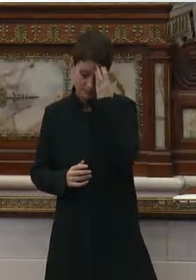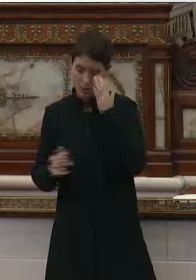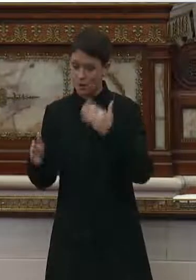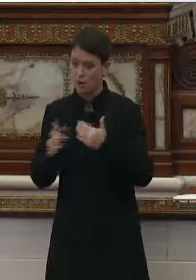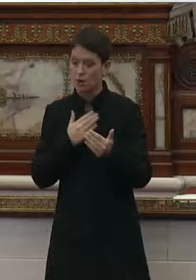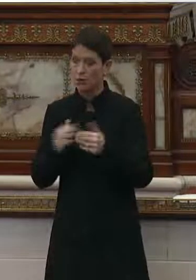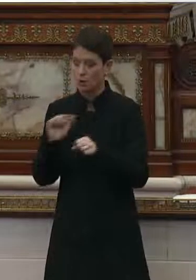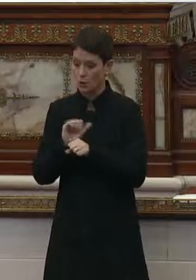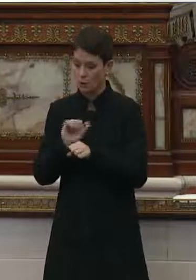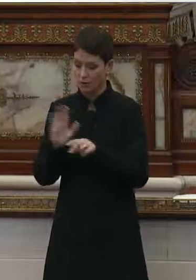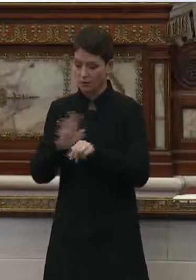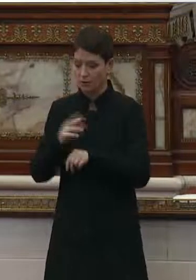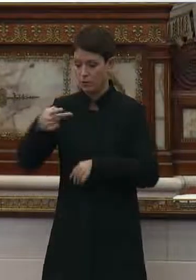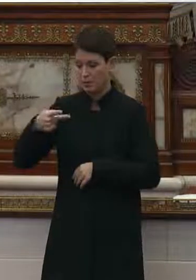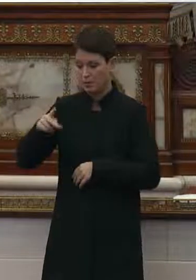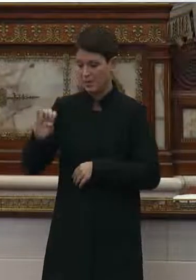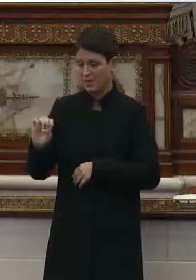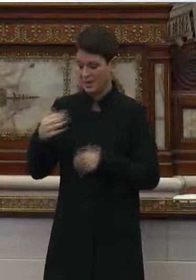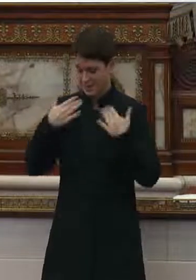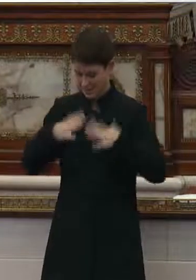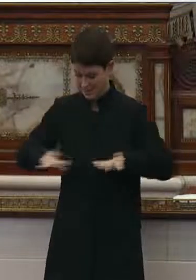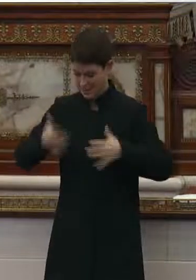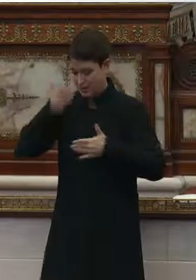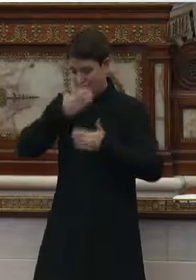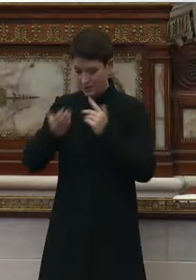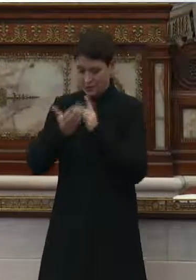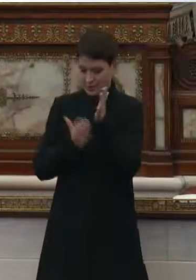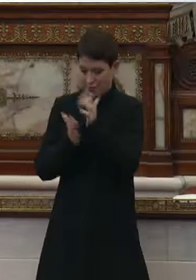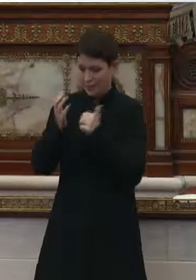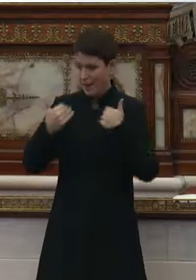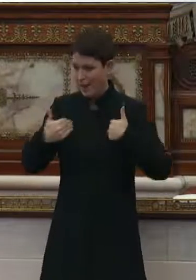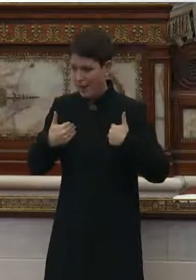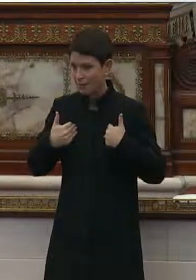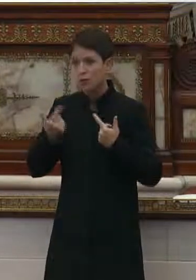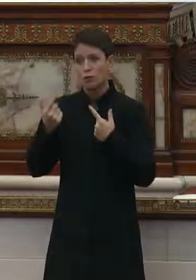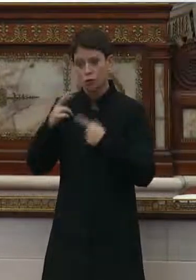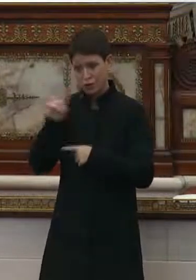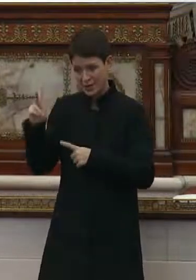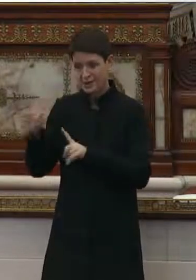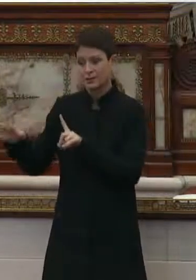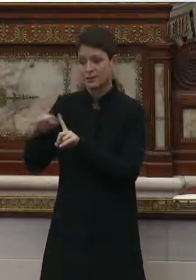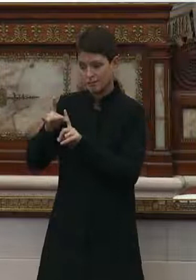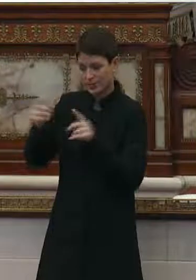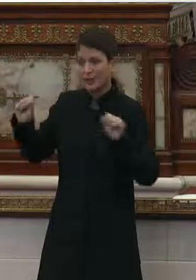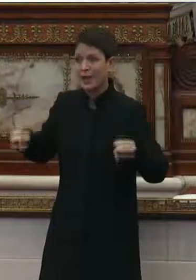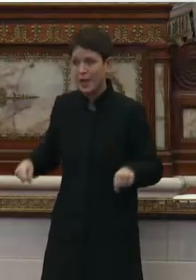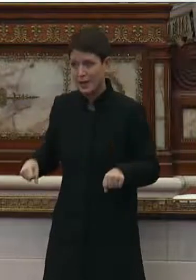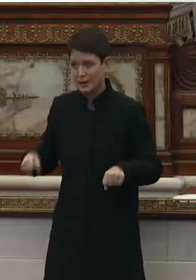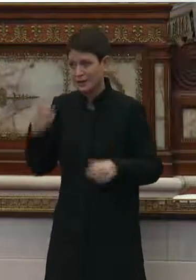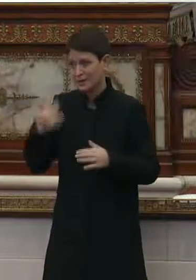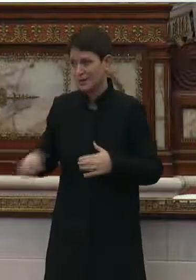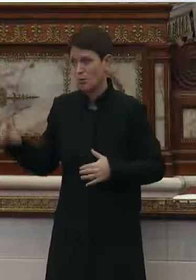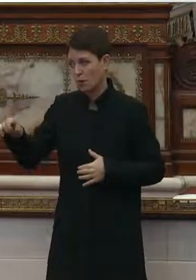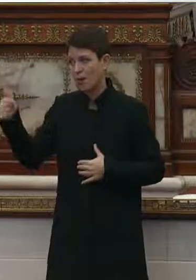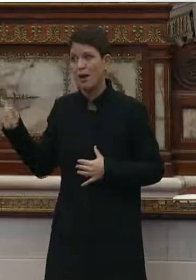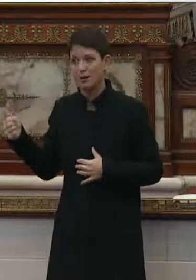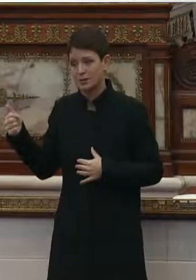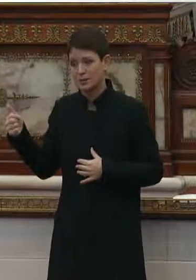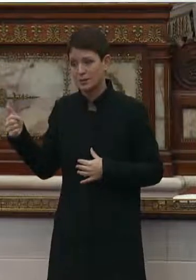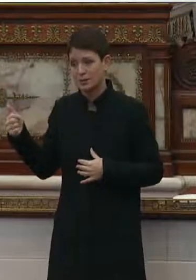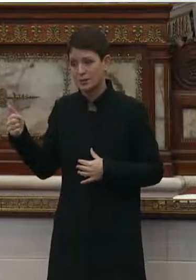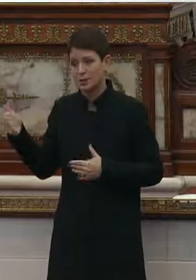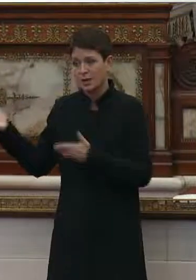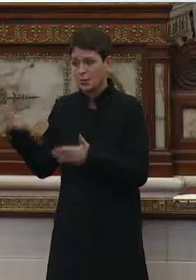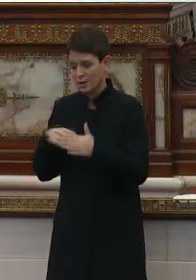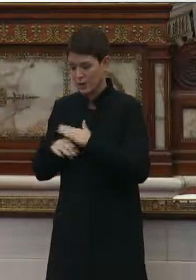full PPE, there is still always a risk that we could pick up the virus somewhere else, bring it